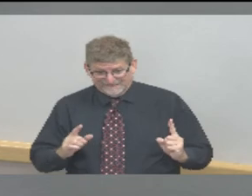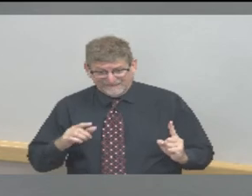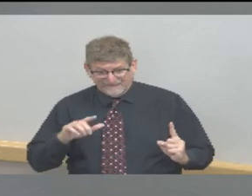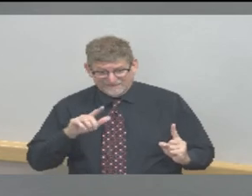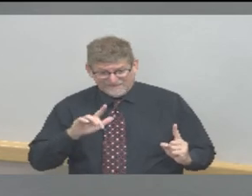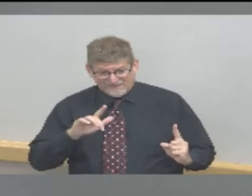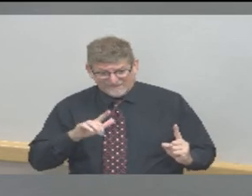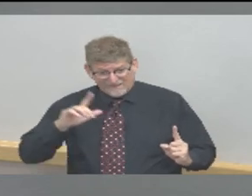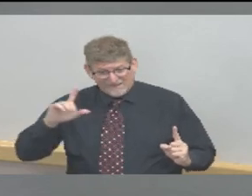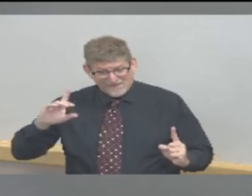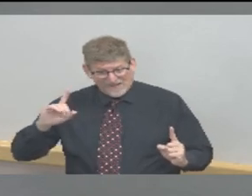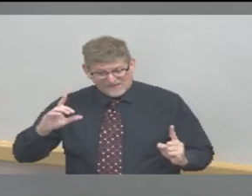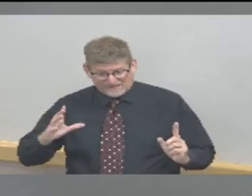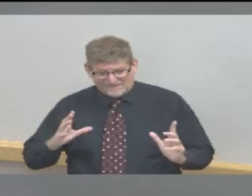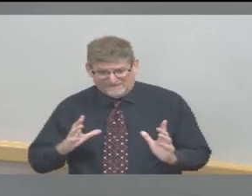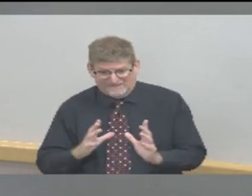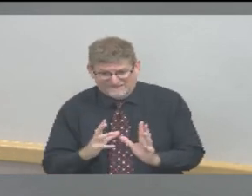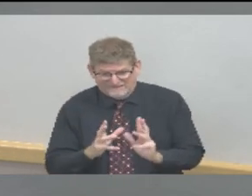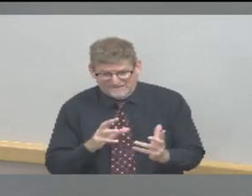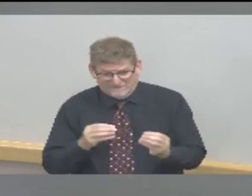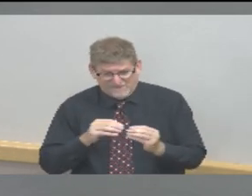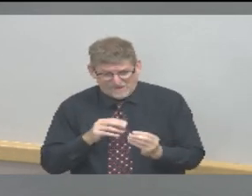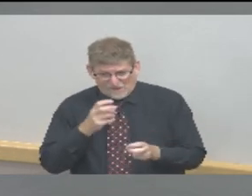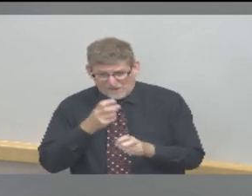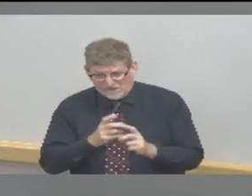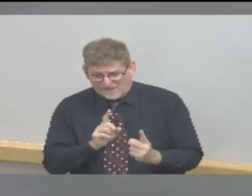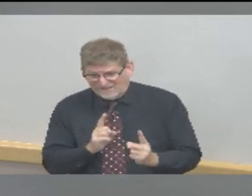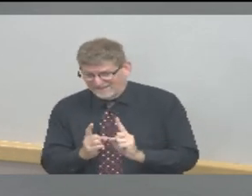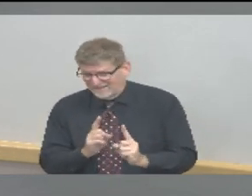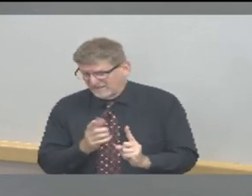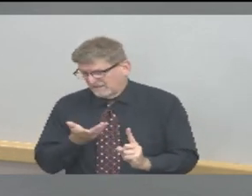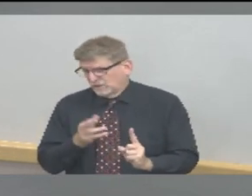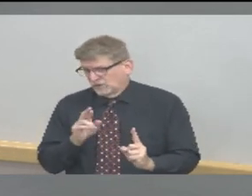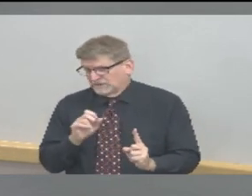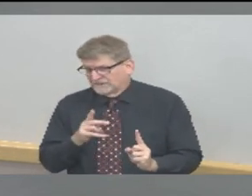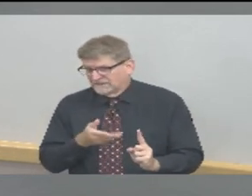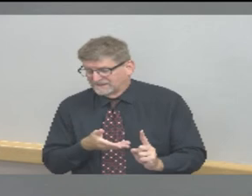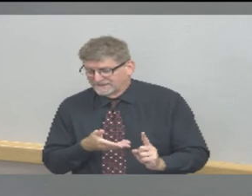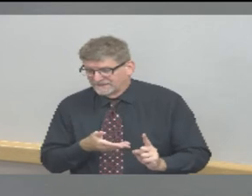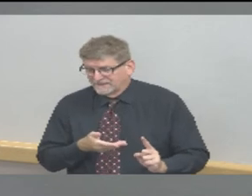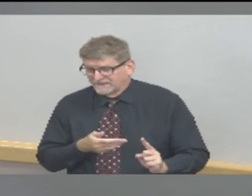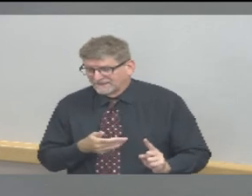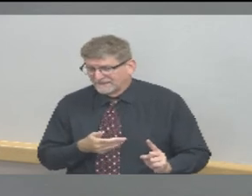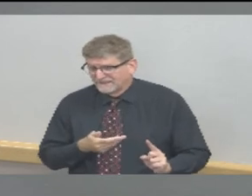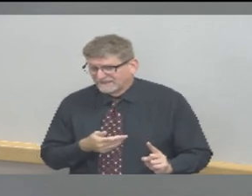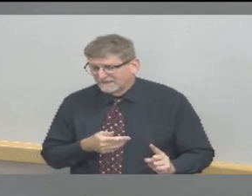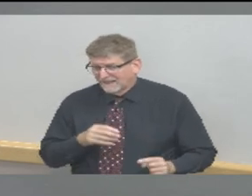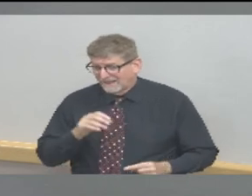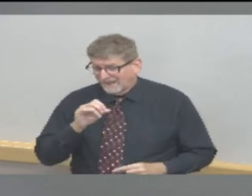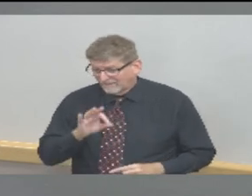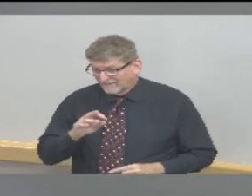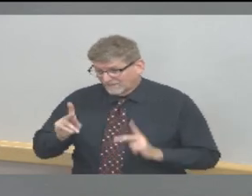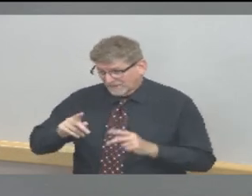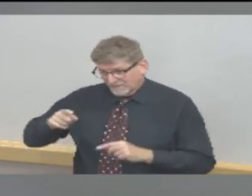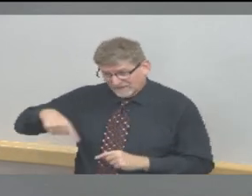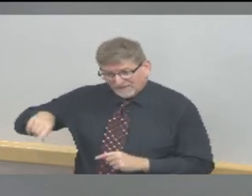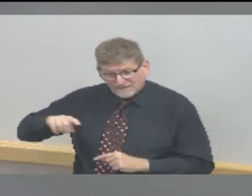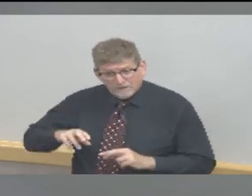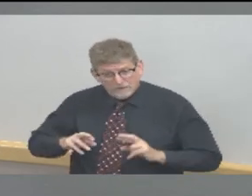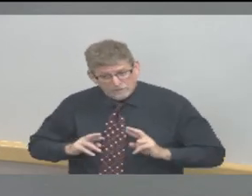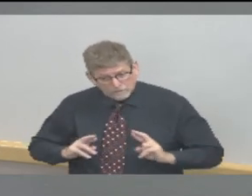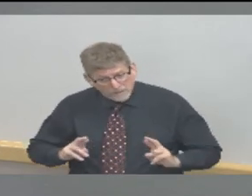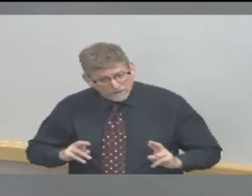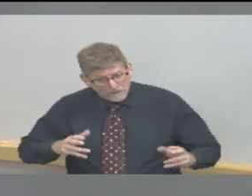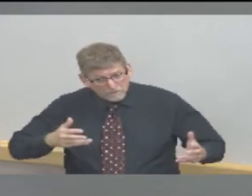we all need to take very seriously. And if people are organizing social gatherings of that size,